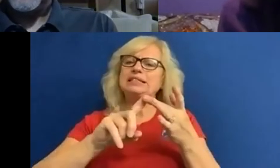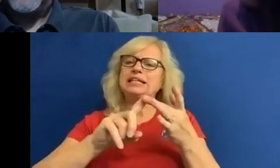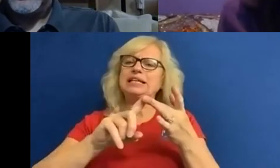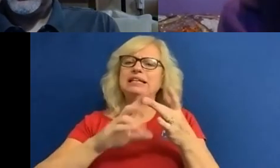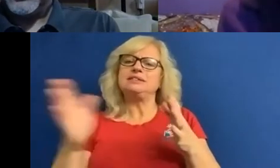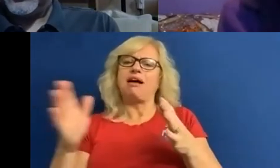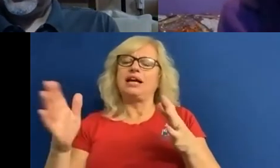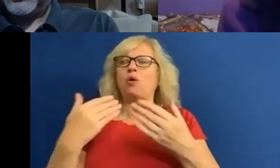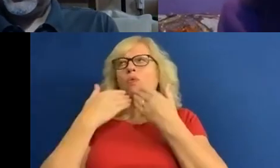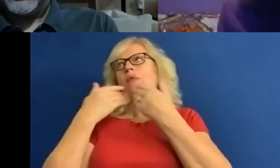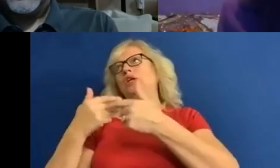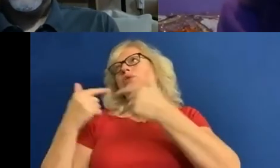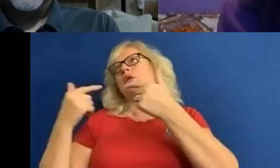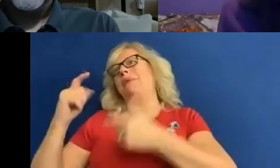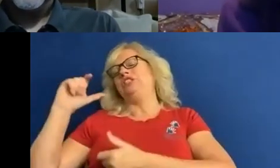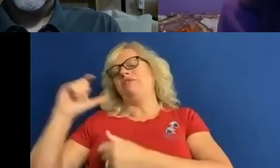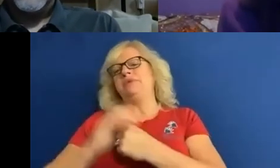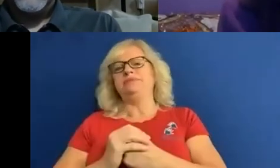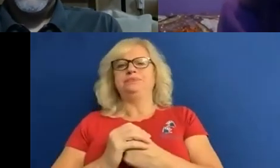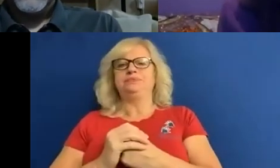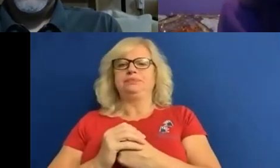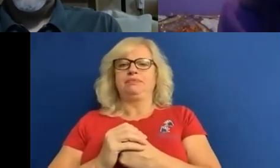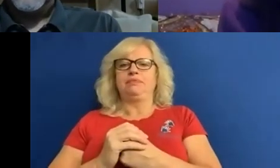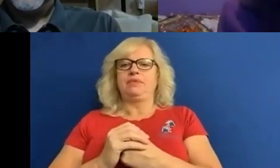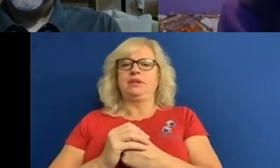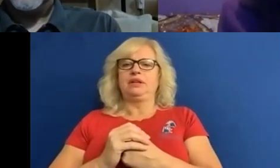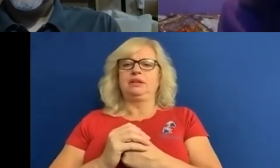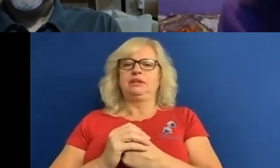Great. Thank you so much, Cameron. And thank you so much.